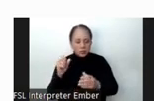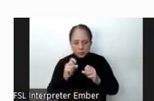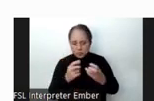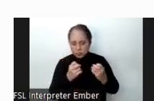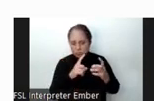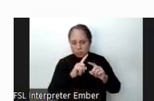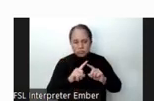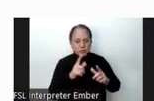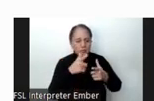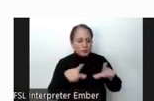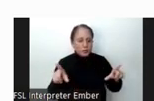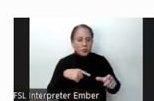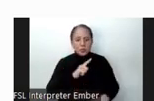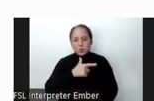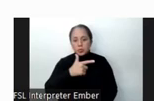presentation.